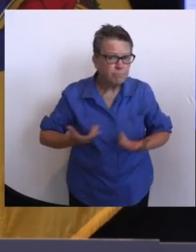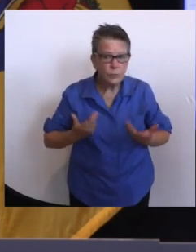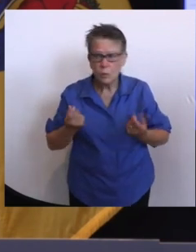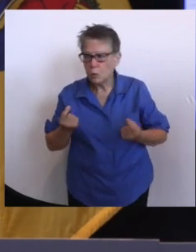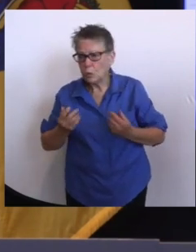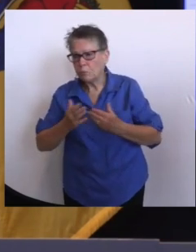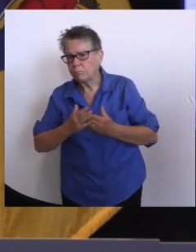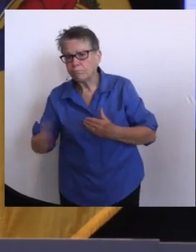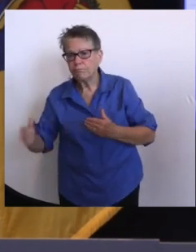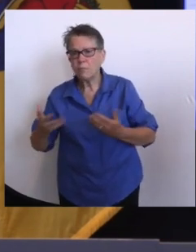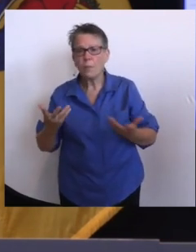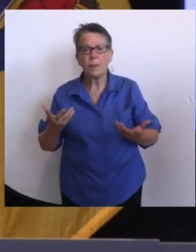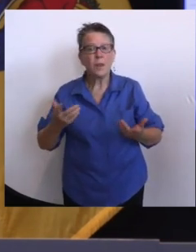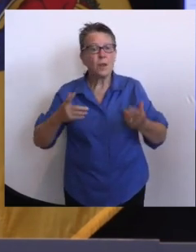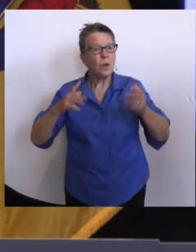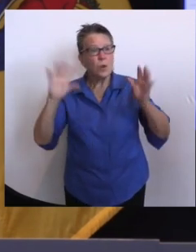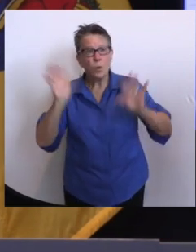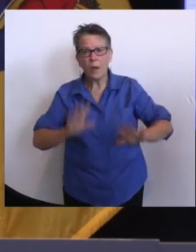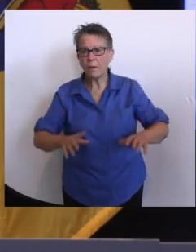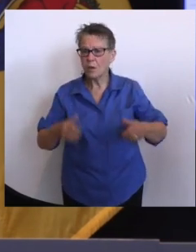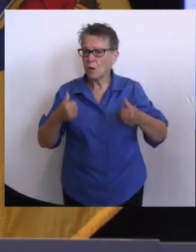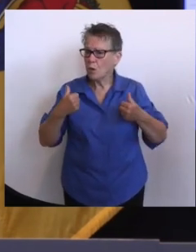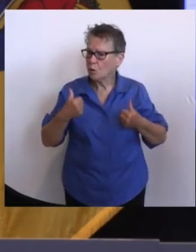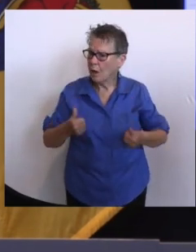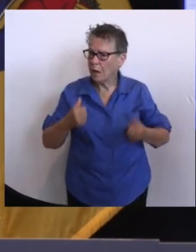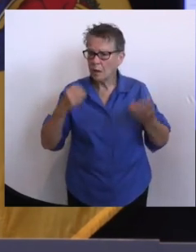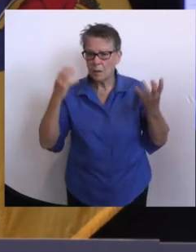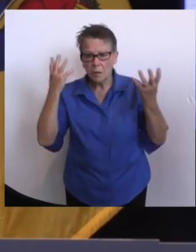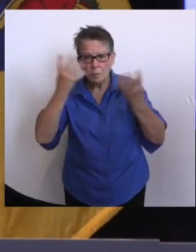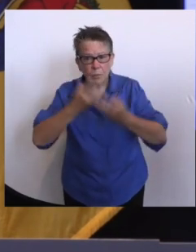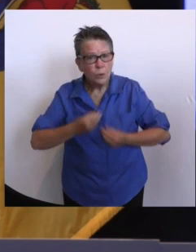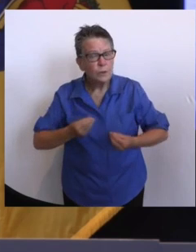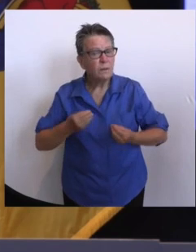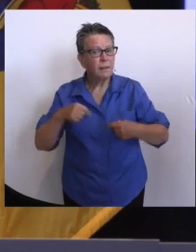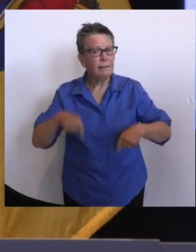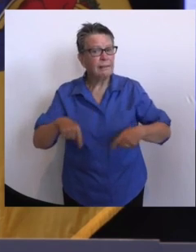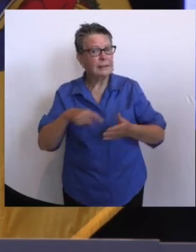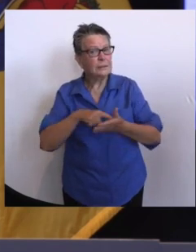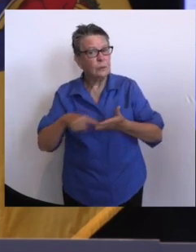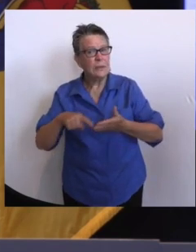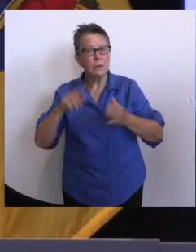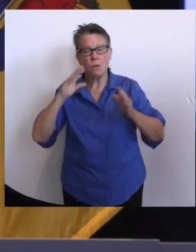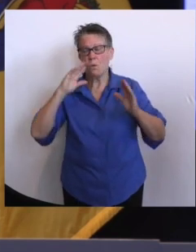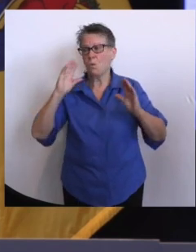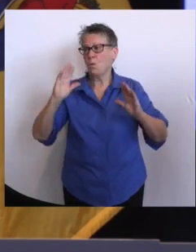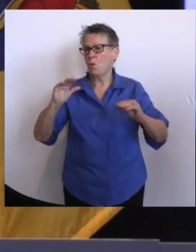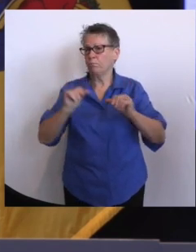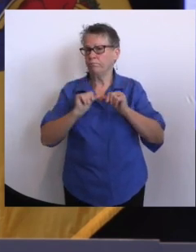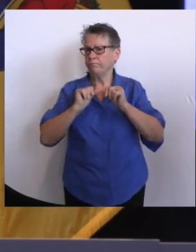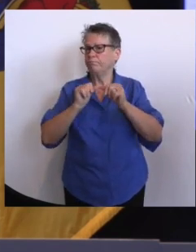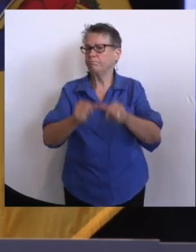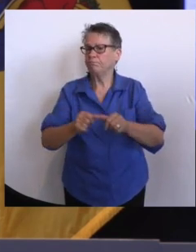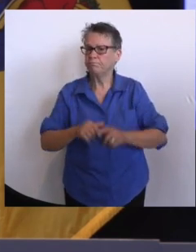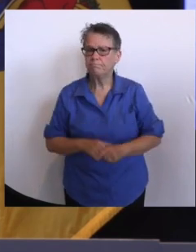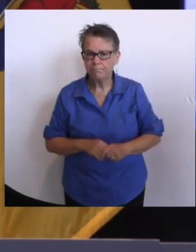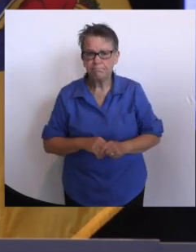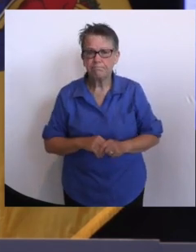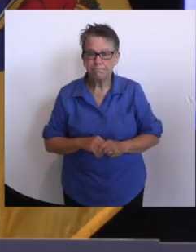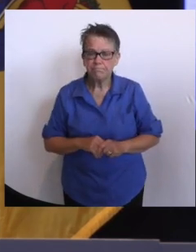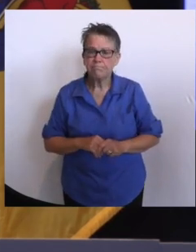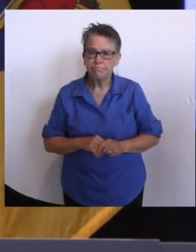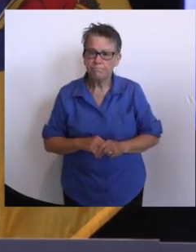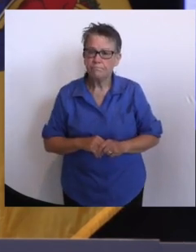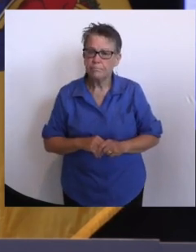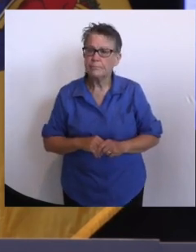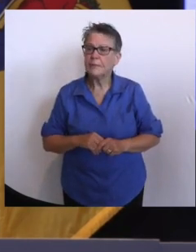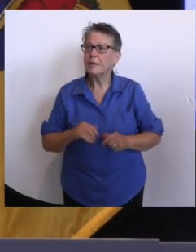Weather looks decent, I think, for the next few days, so let's knock on wood. By the way, we'll be together with you, Mahan, correct me if I'm wrong, virtually on